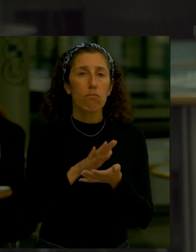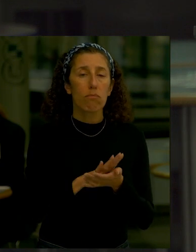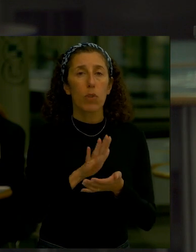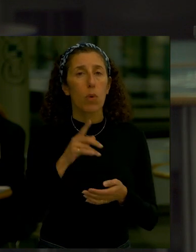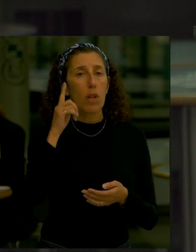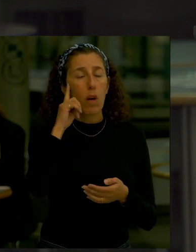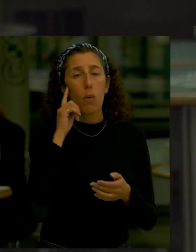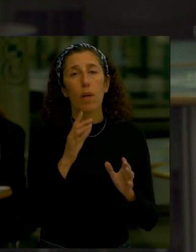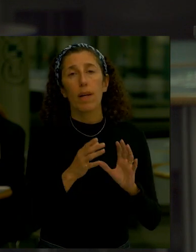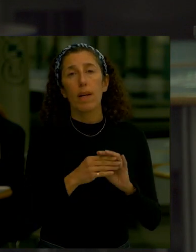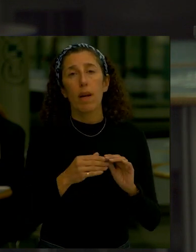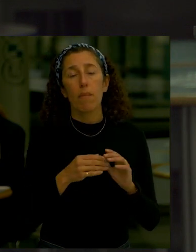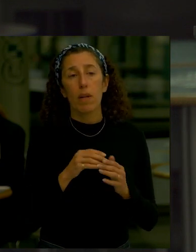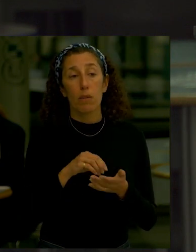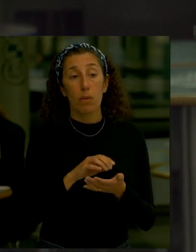want to ask